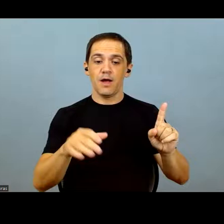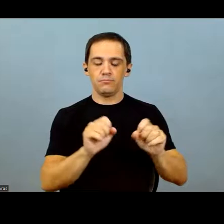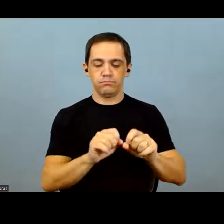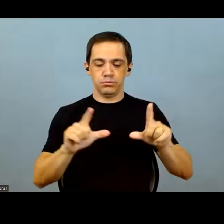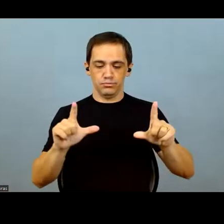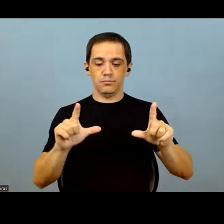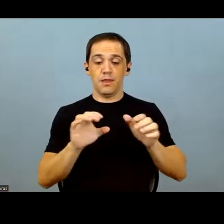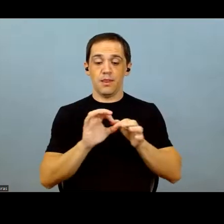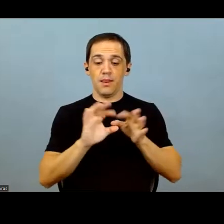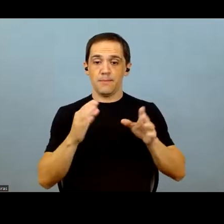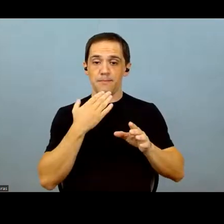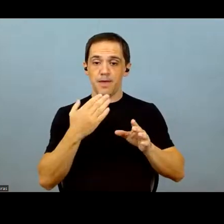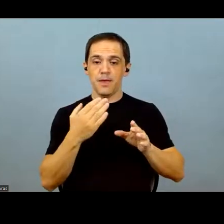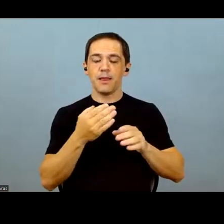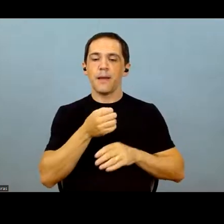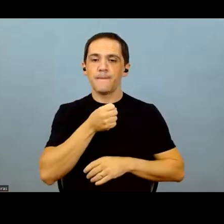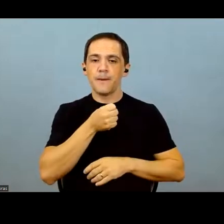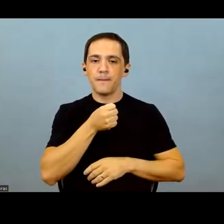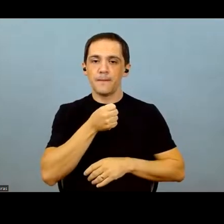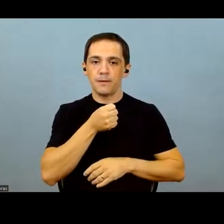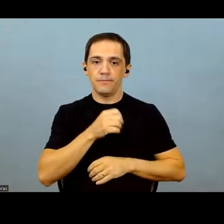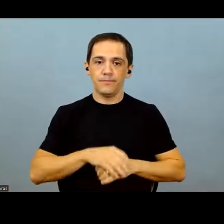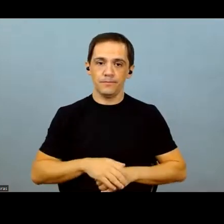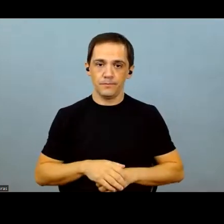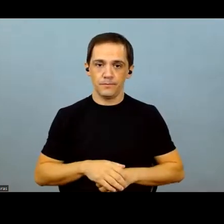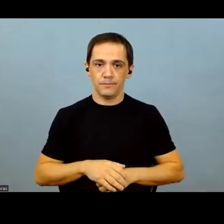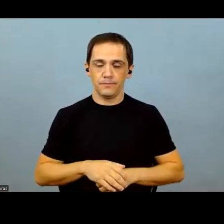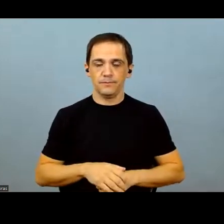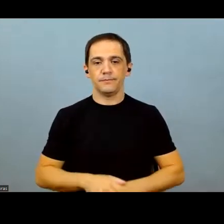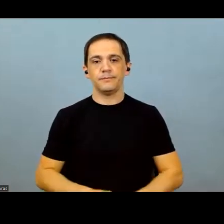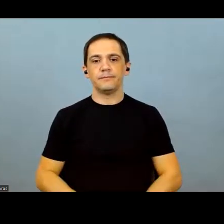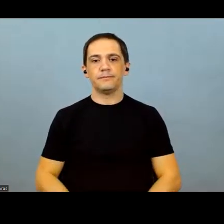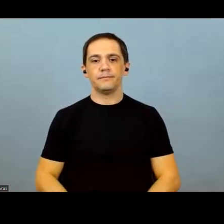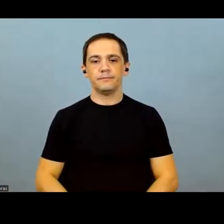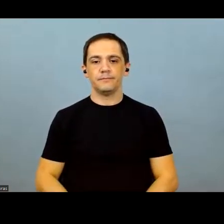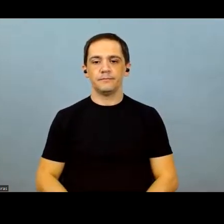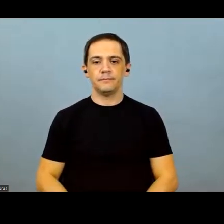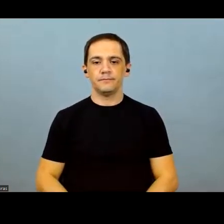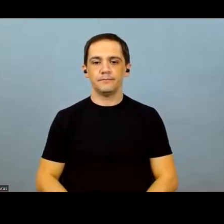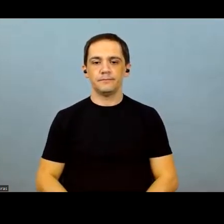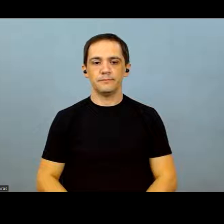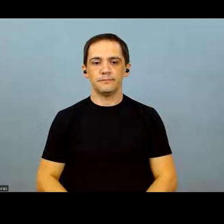live. And at that time, you will be prompted to activate your microphone on the screen.